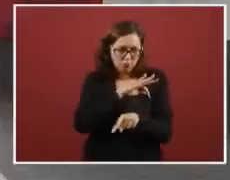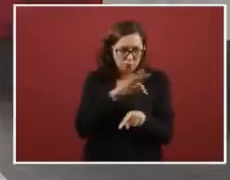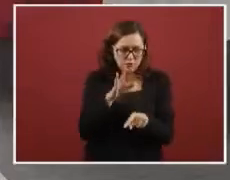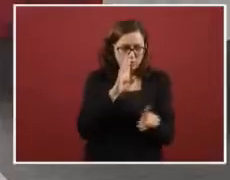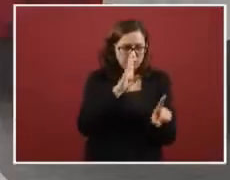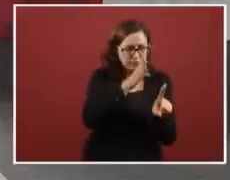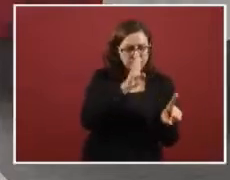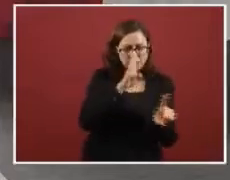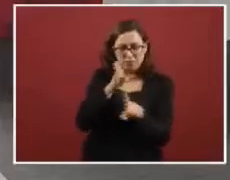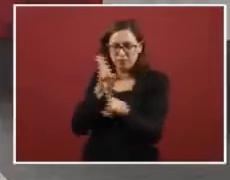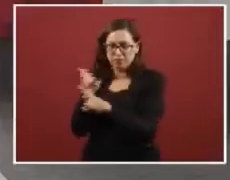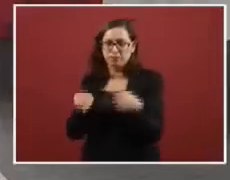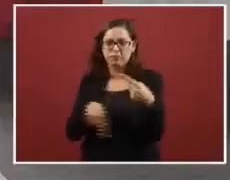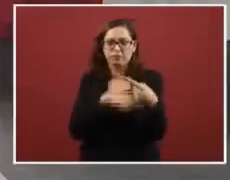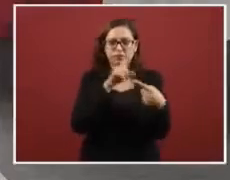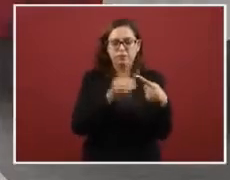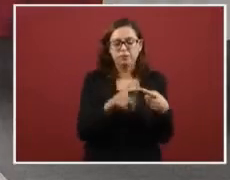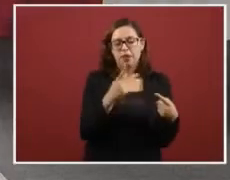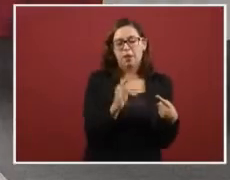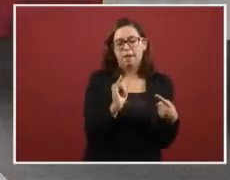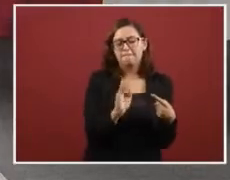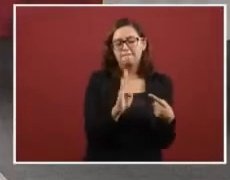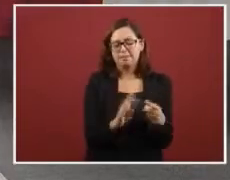uh... growth they've